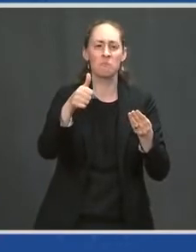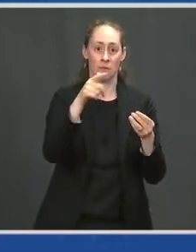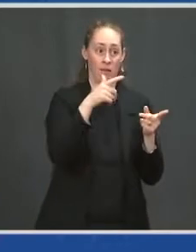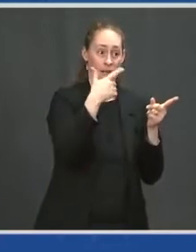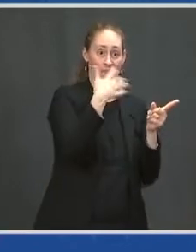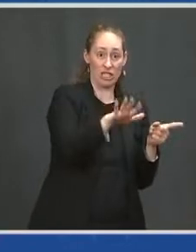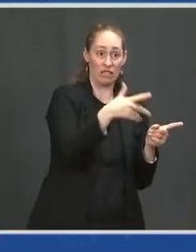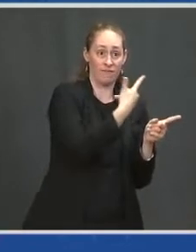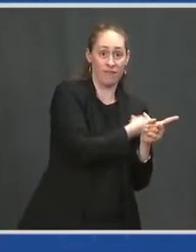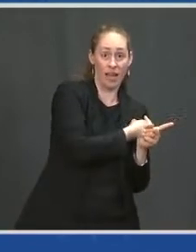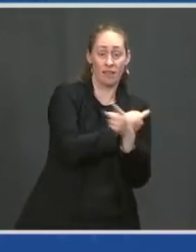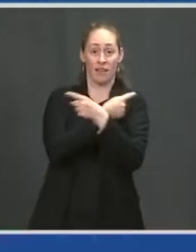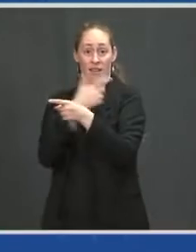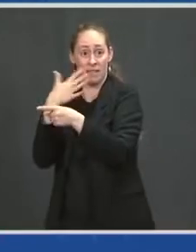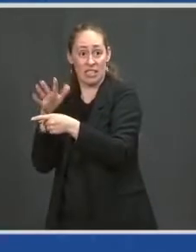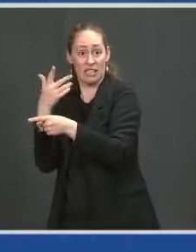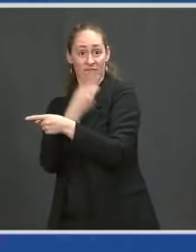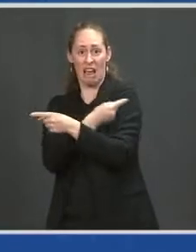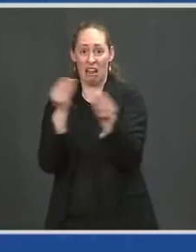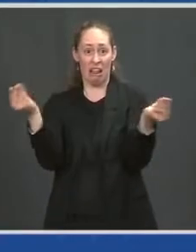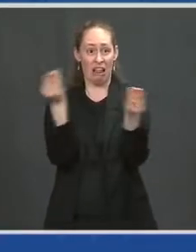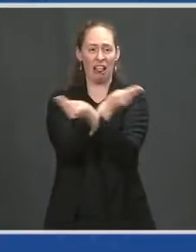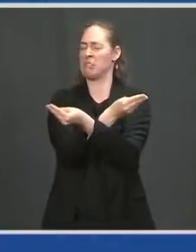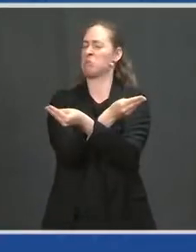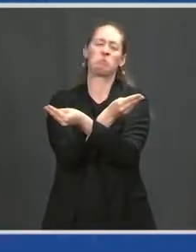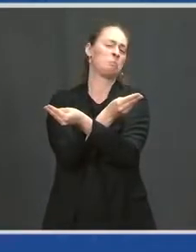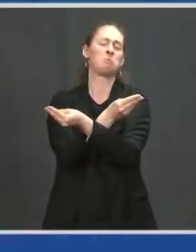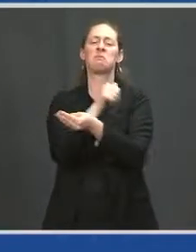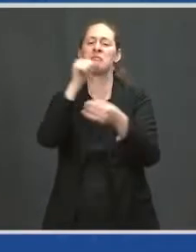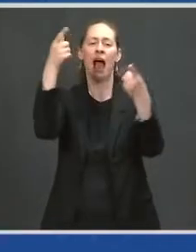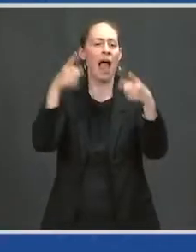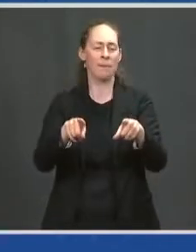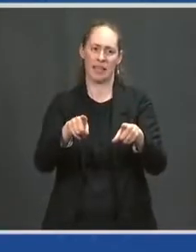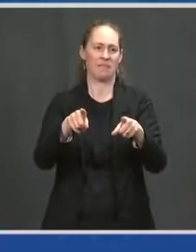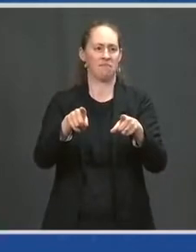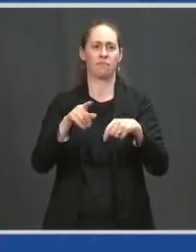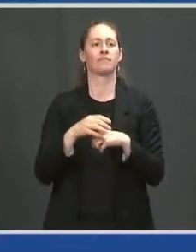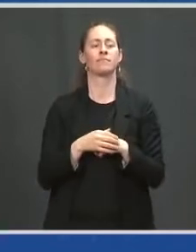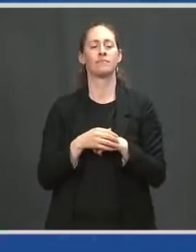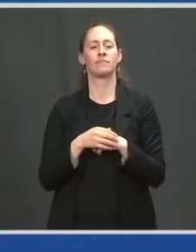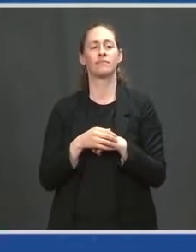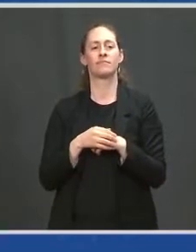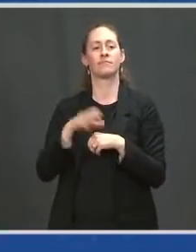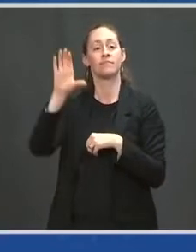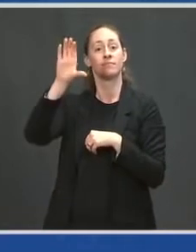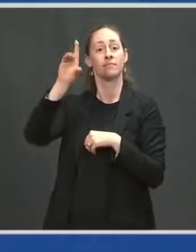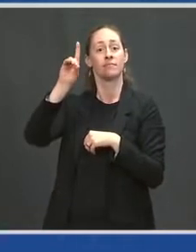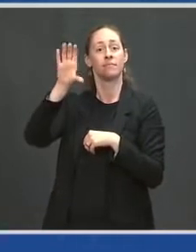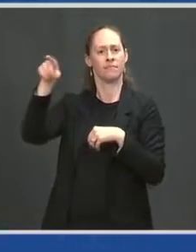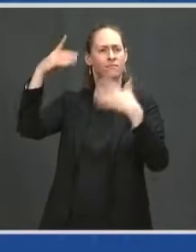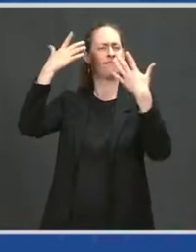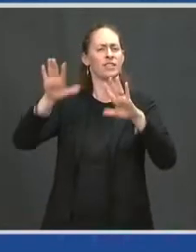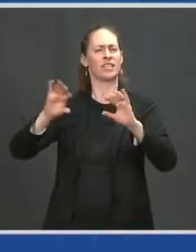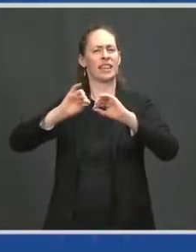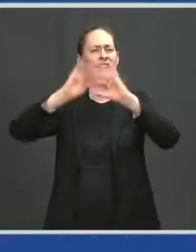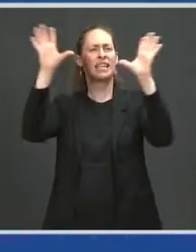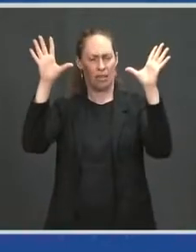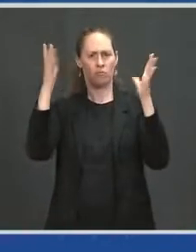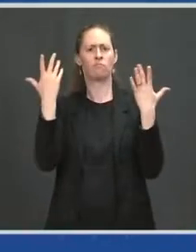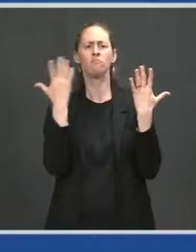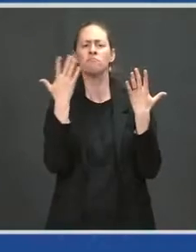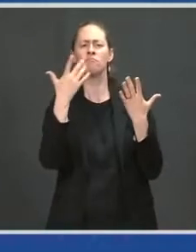The CDC also clarified which outdoor activities are safer or less safe,